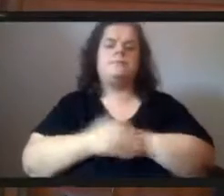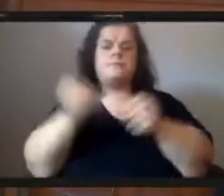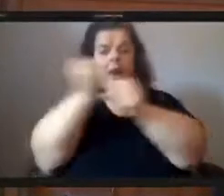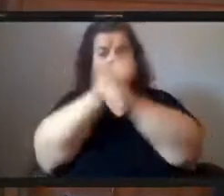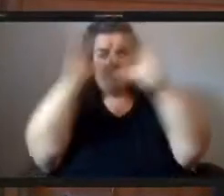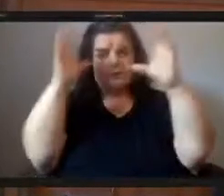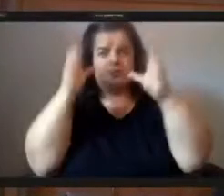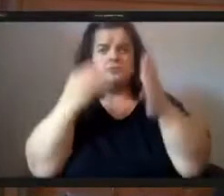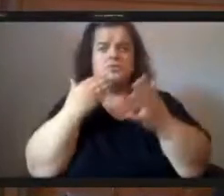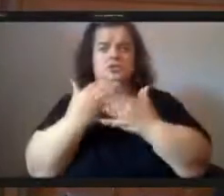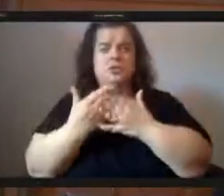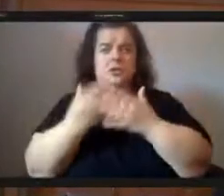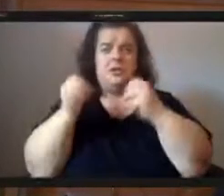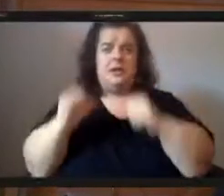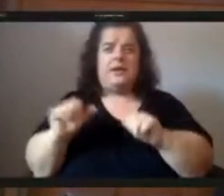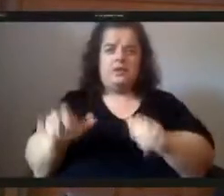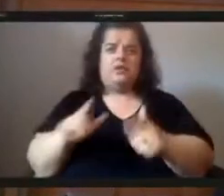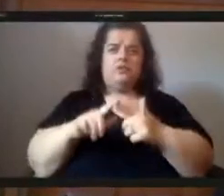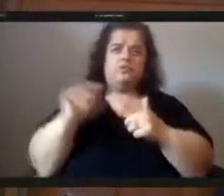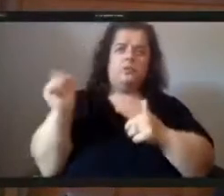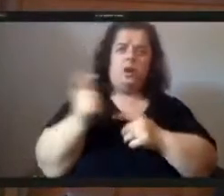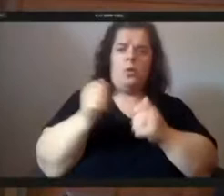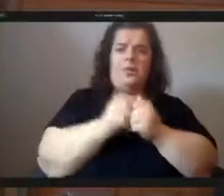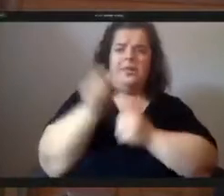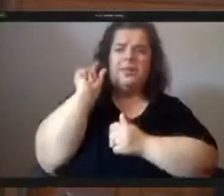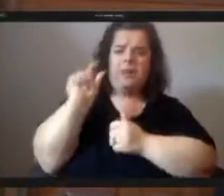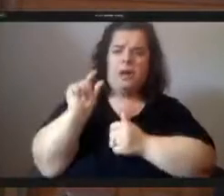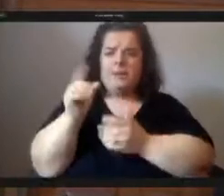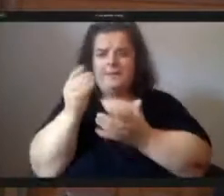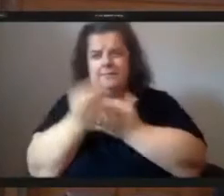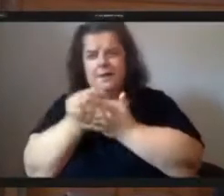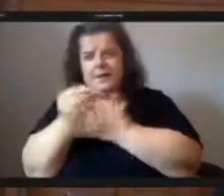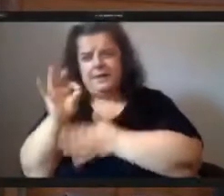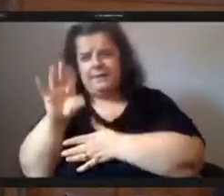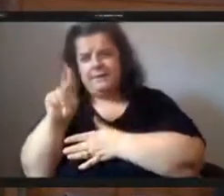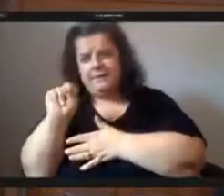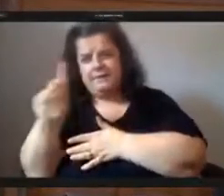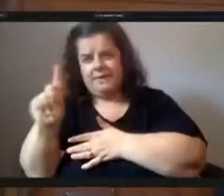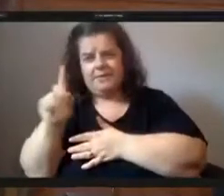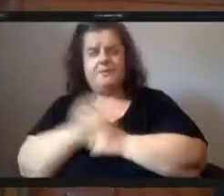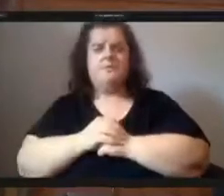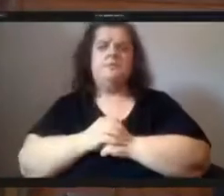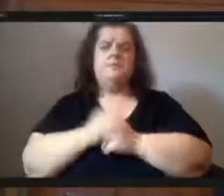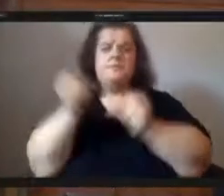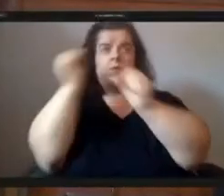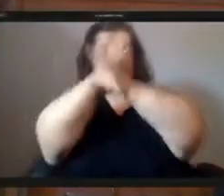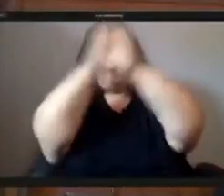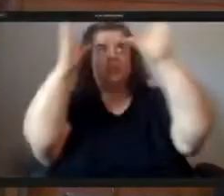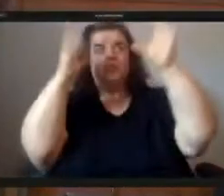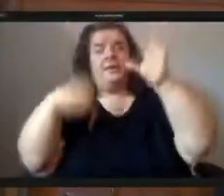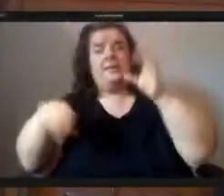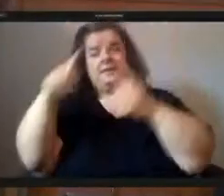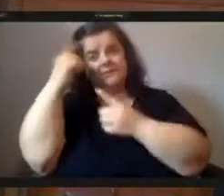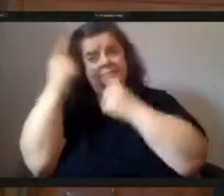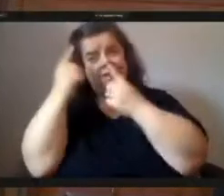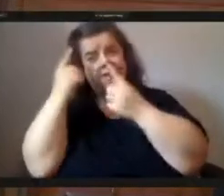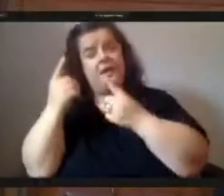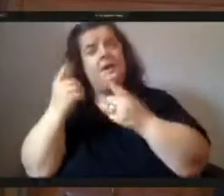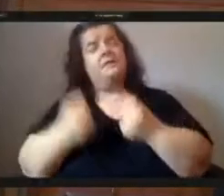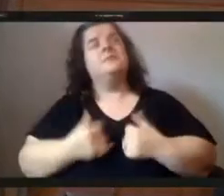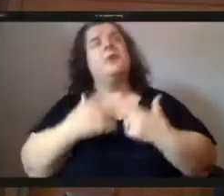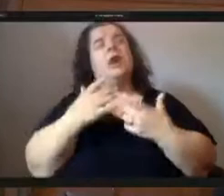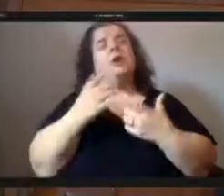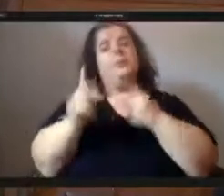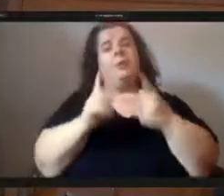that's toothively small amounts of funding as this kind of imagining this kind of thinking that's inspired many people to be part of the food